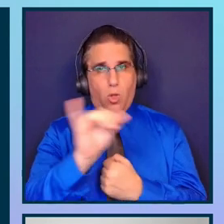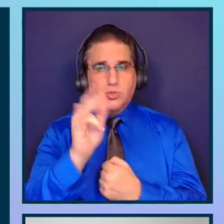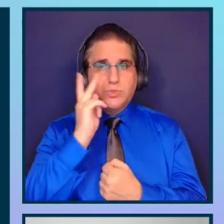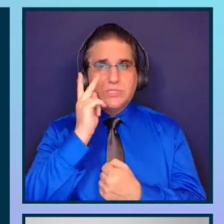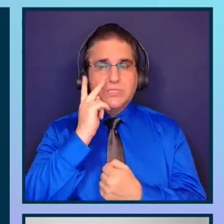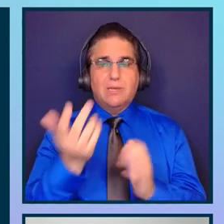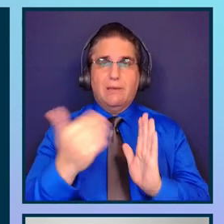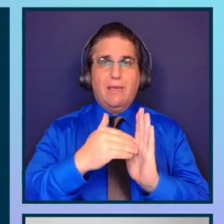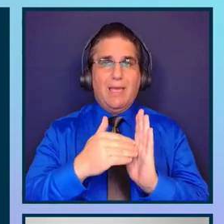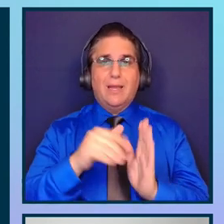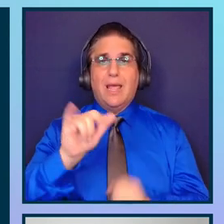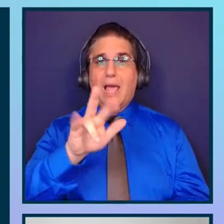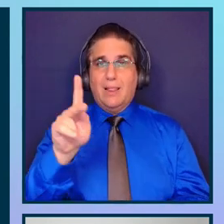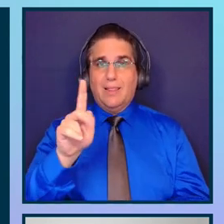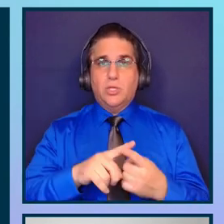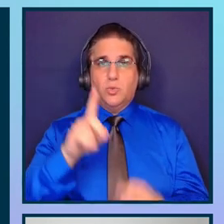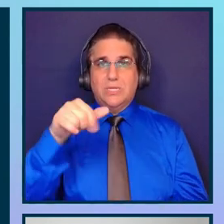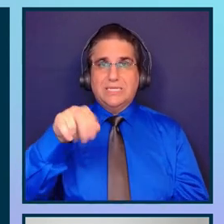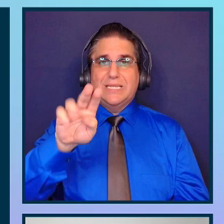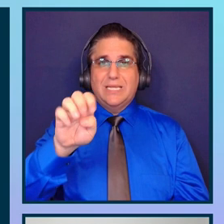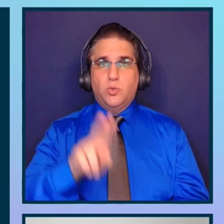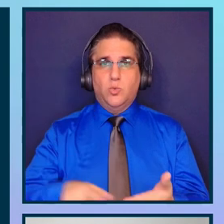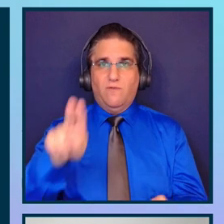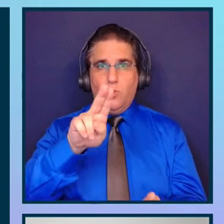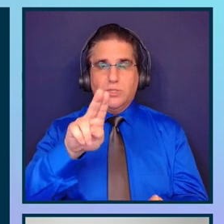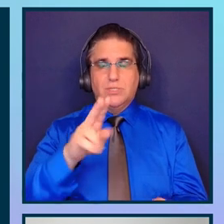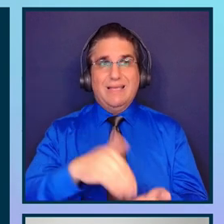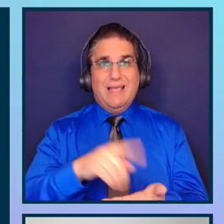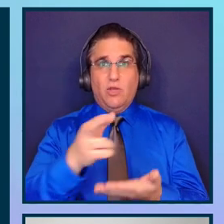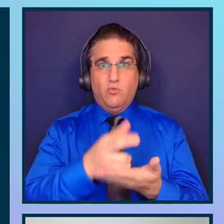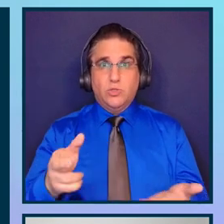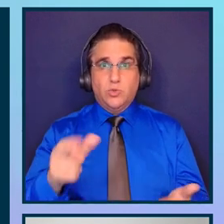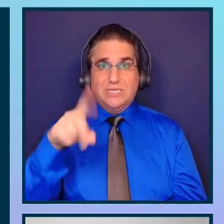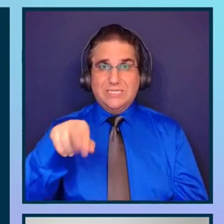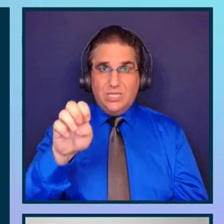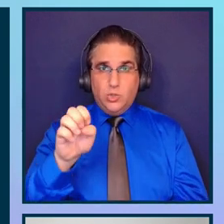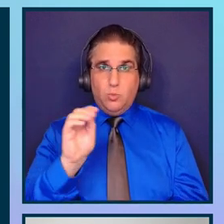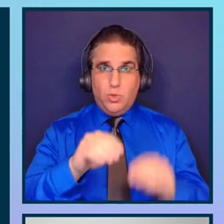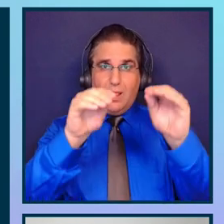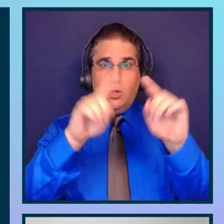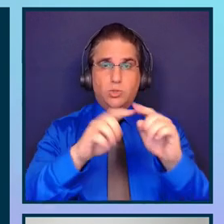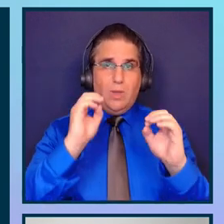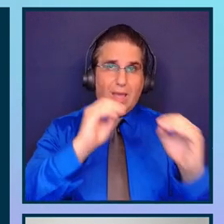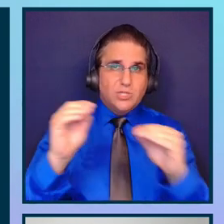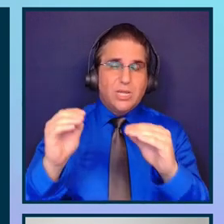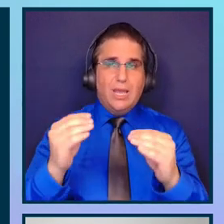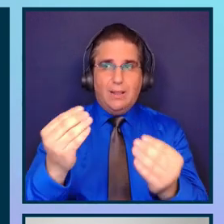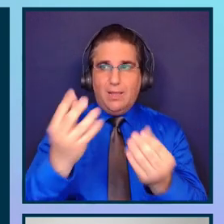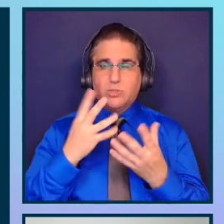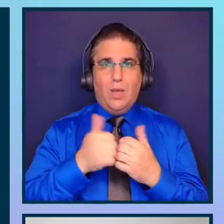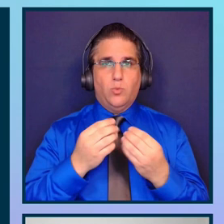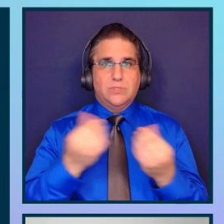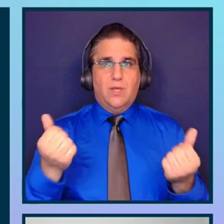again, a link to DQ University. Again, the resource that DQ put together to educate and let us know how to